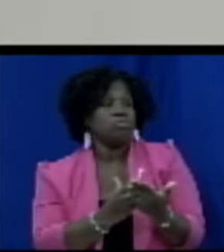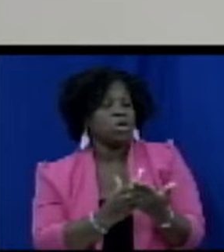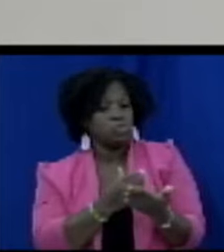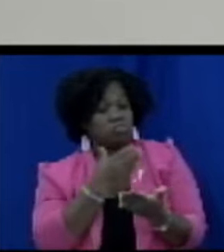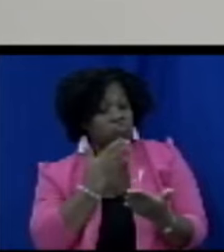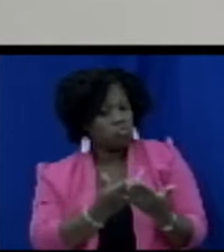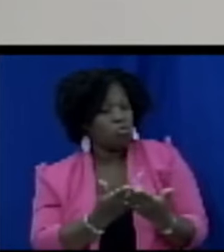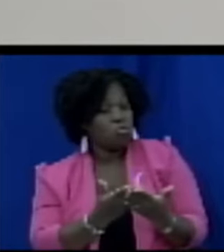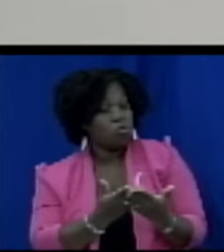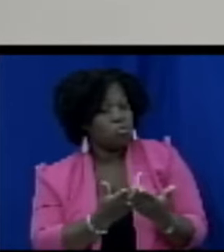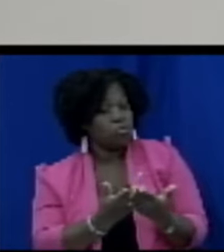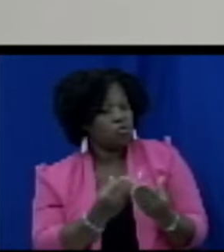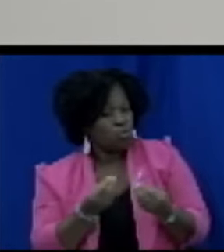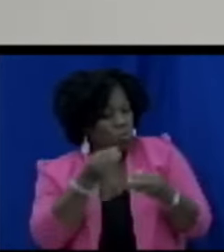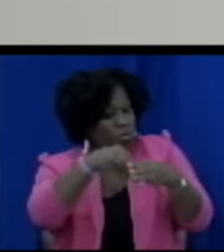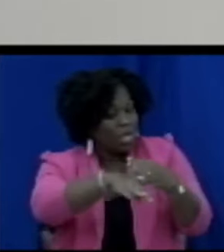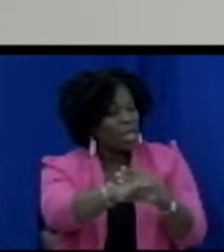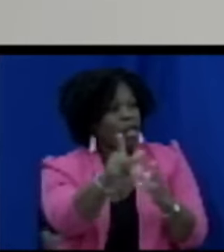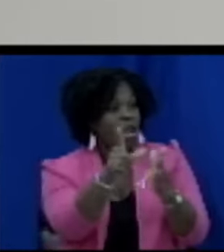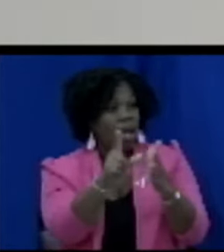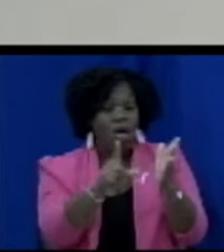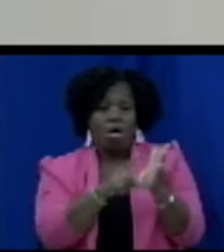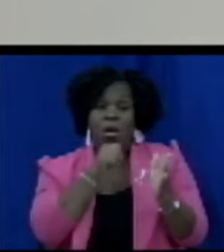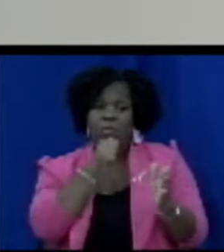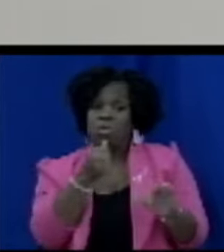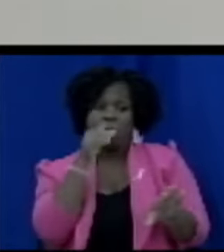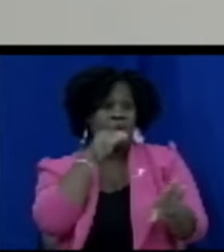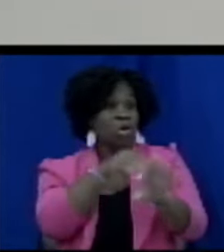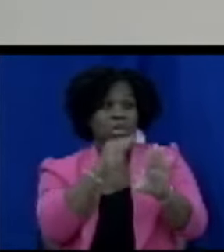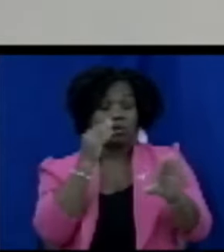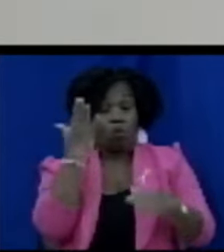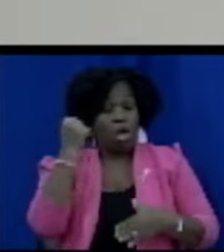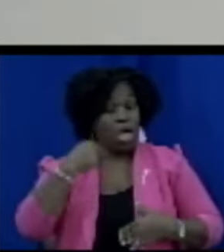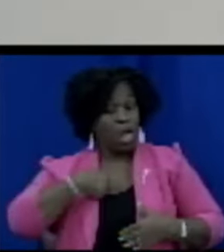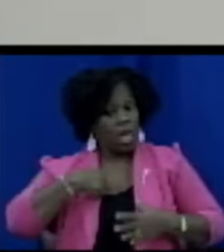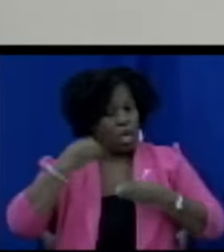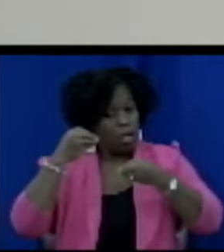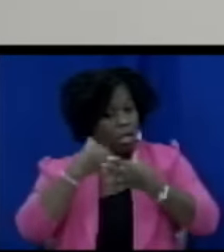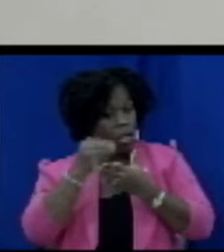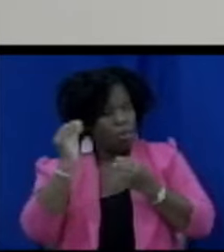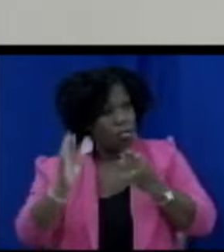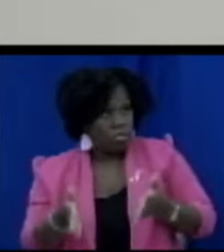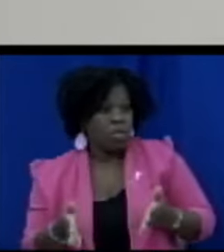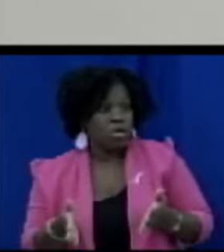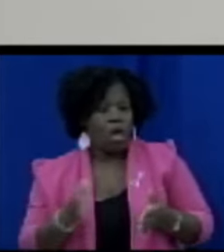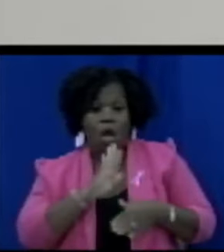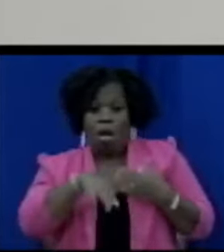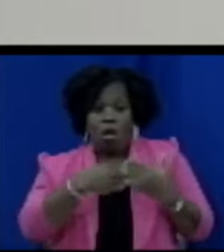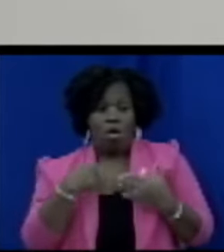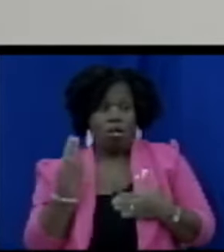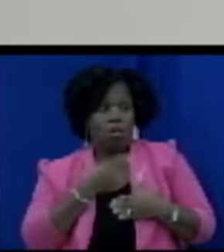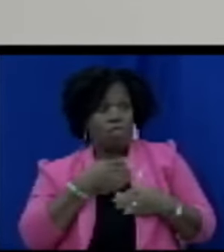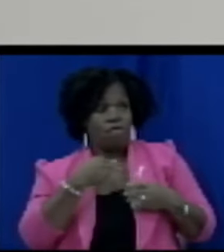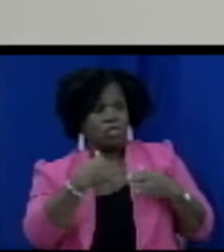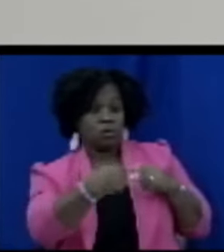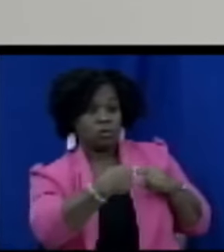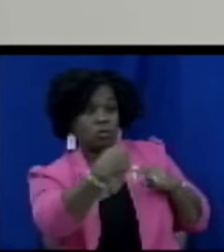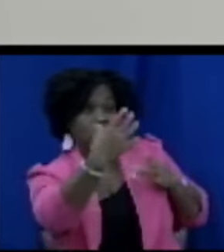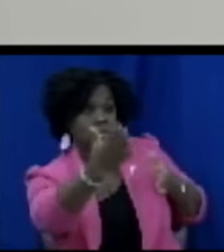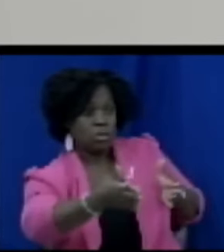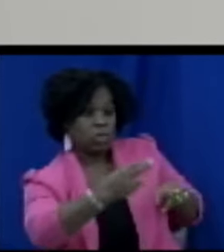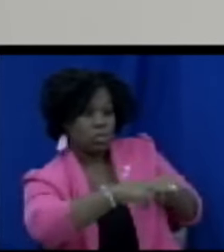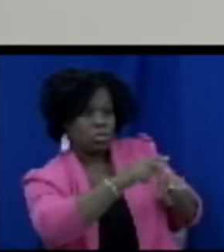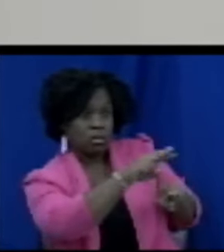oppose it because as I said I'm a consumer and all of us on the opposition side on the opposition bench are